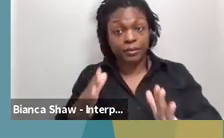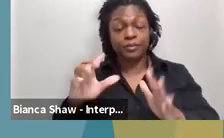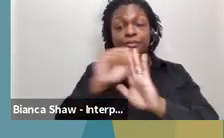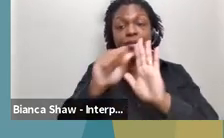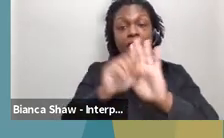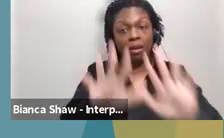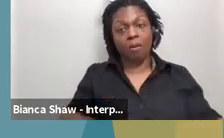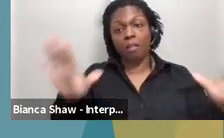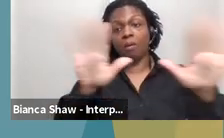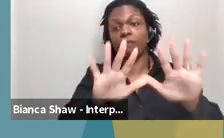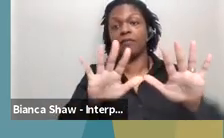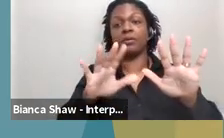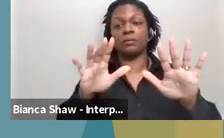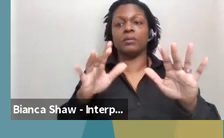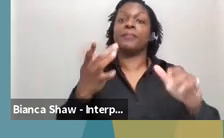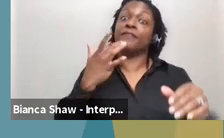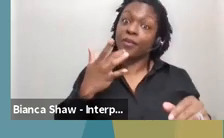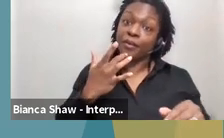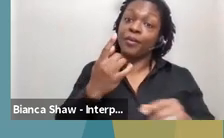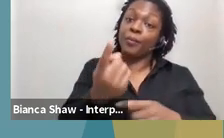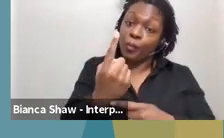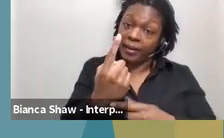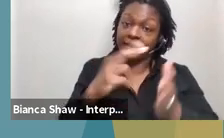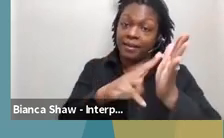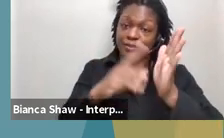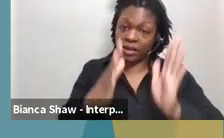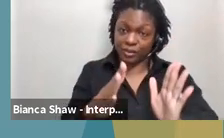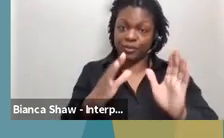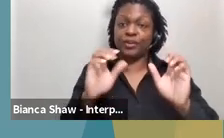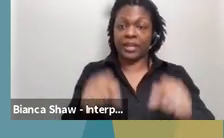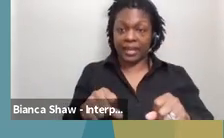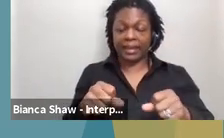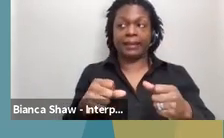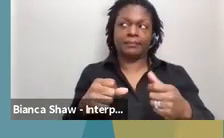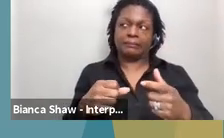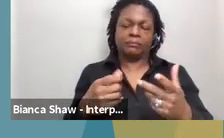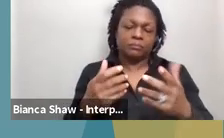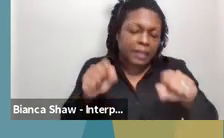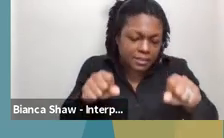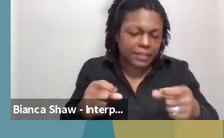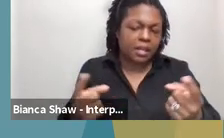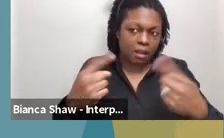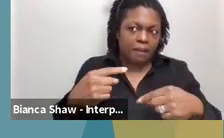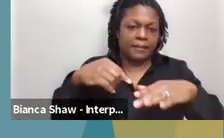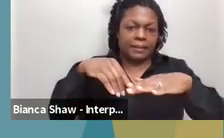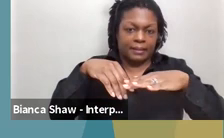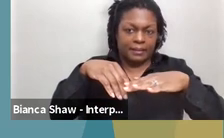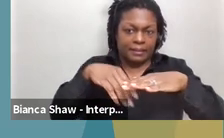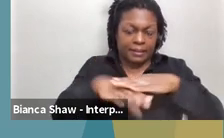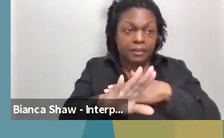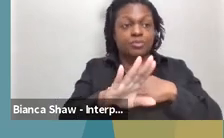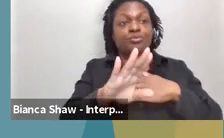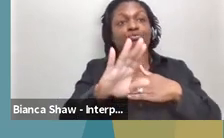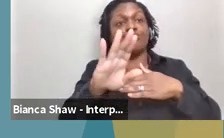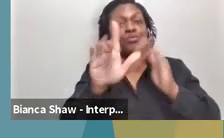statewide, preferably, um, we're looking for one contractor who could potentially come in and do an assessment at the Louisiana State Capitol